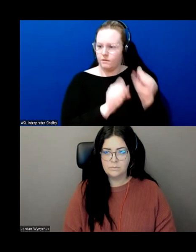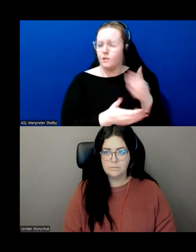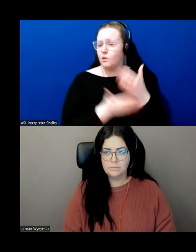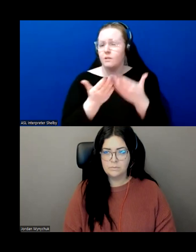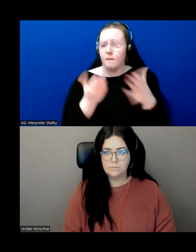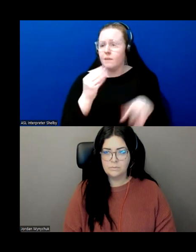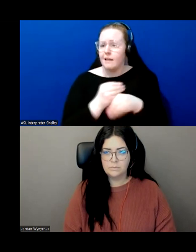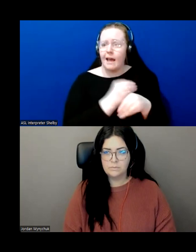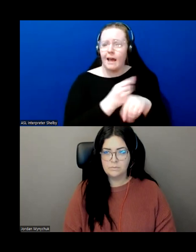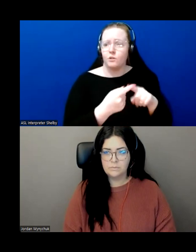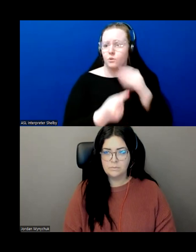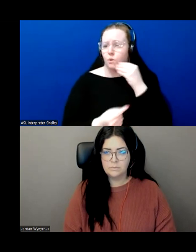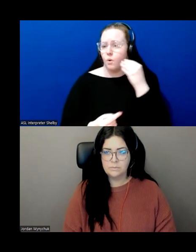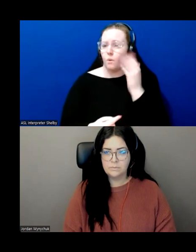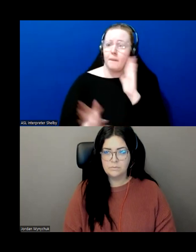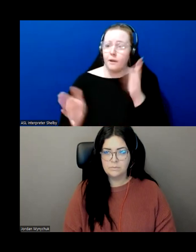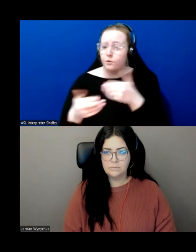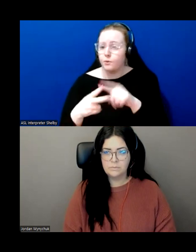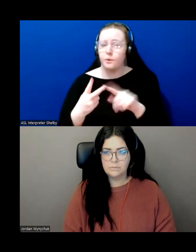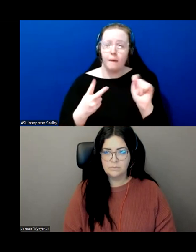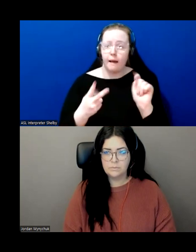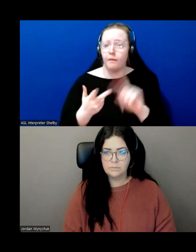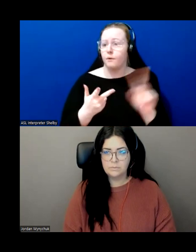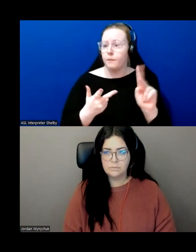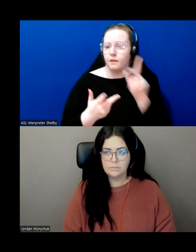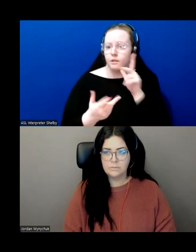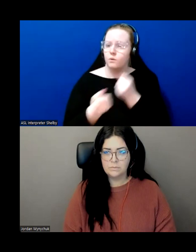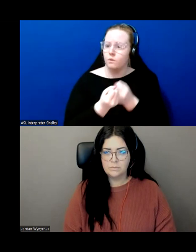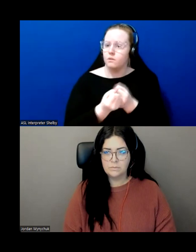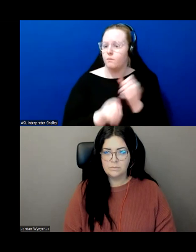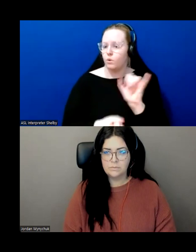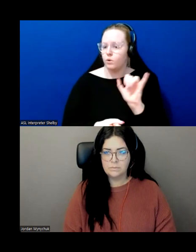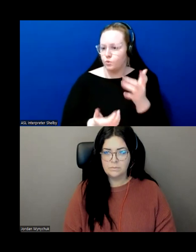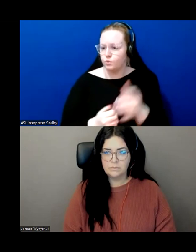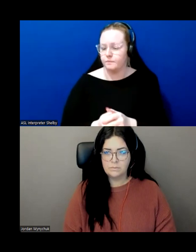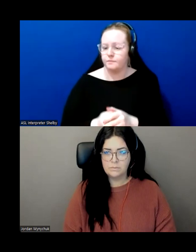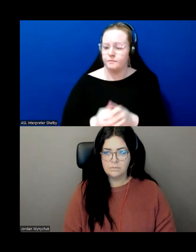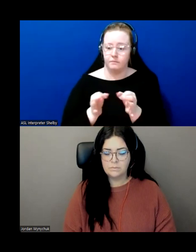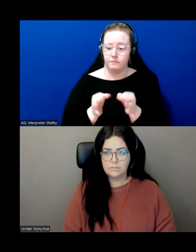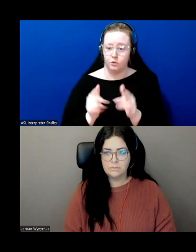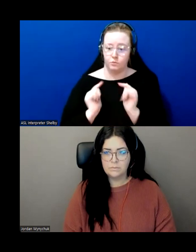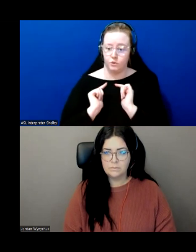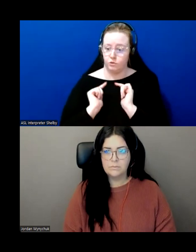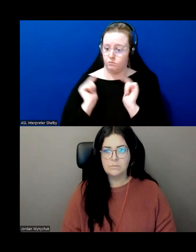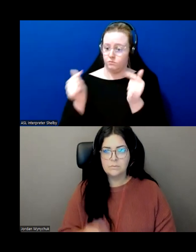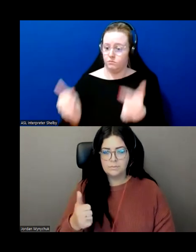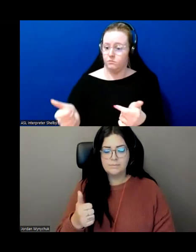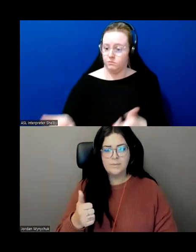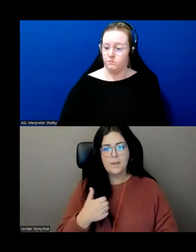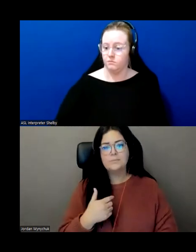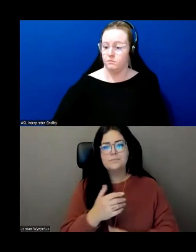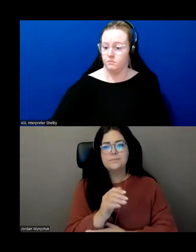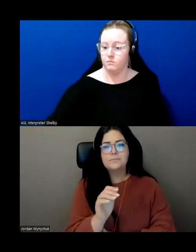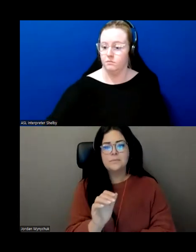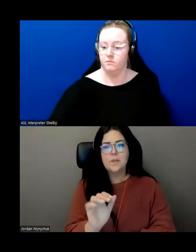can add to the bedroom bathroom uh and kitchen uh often you're just from my my recent experience home health there's